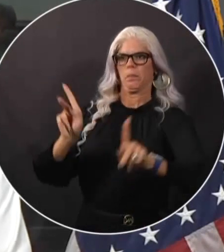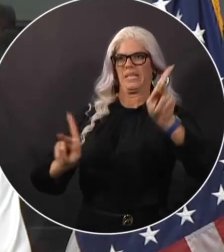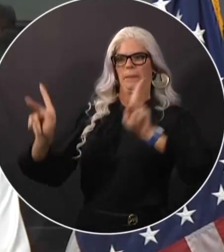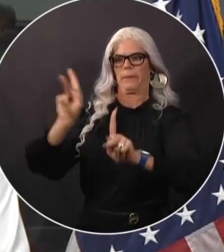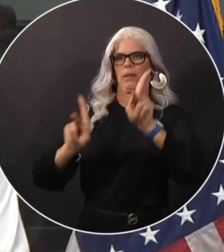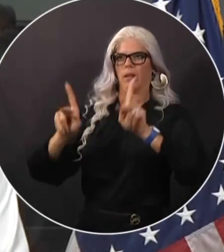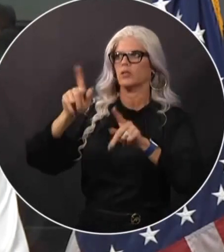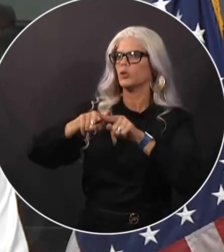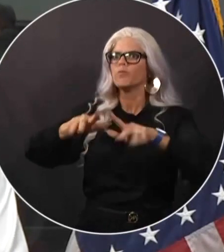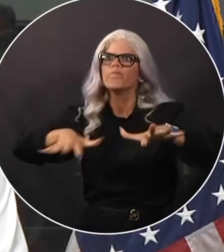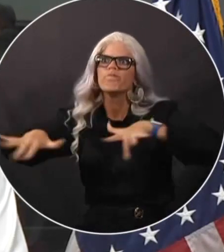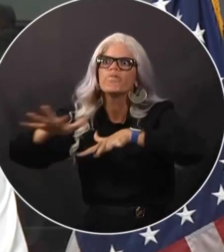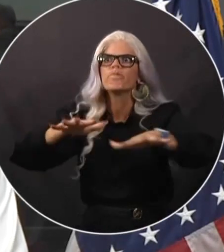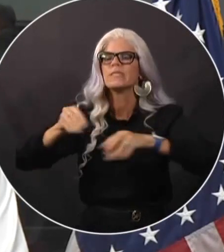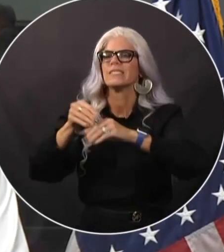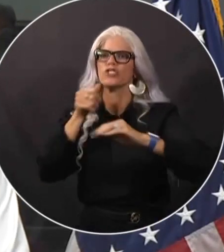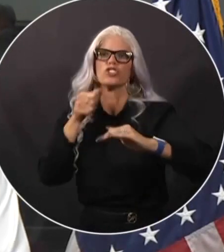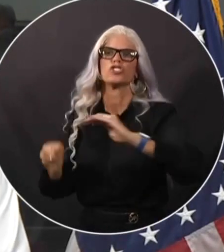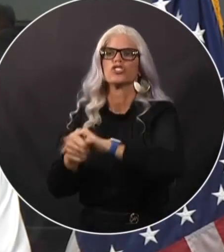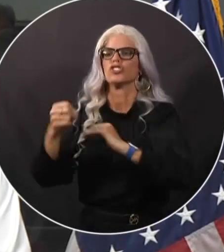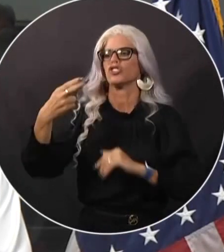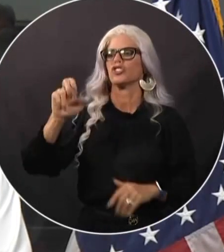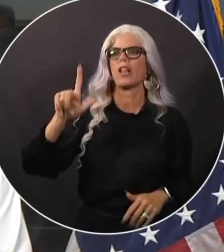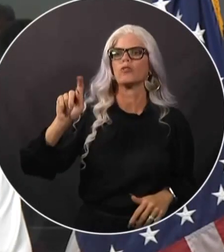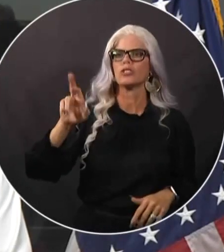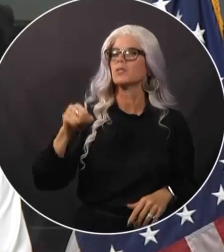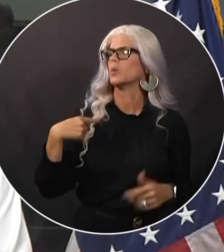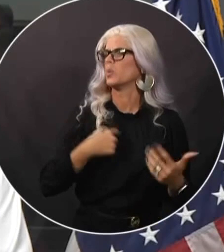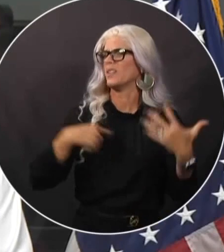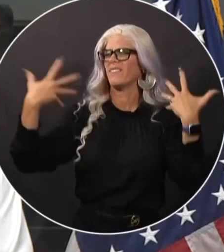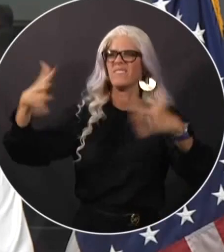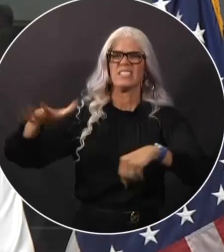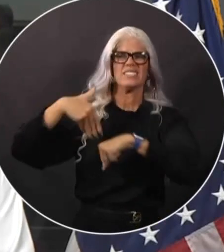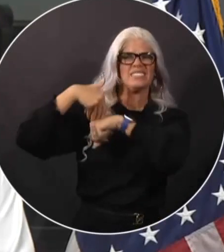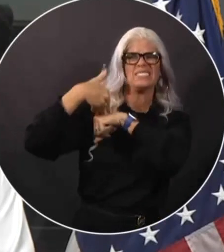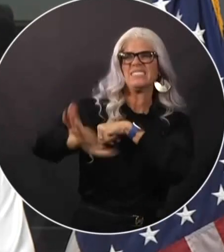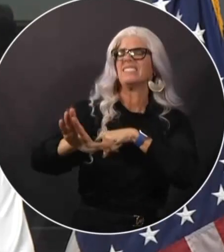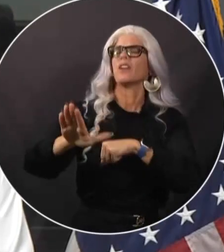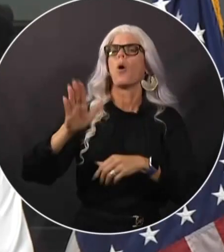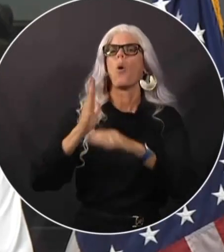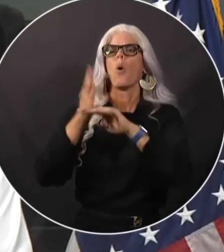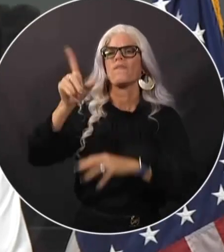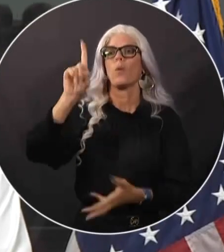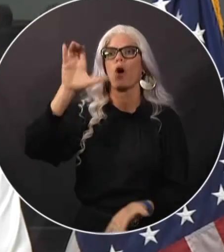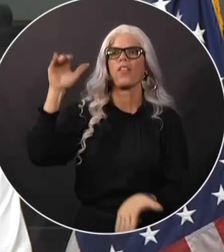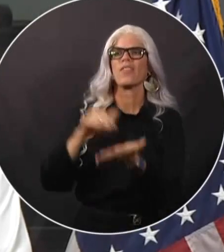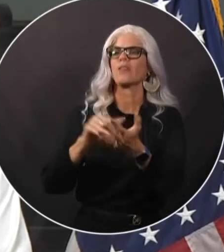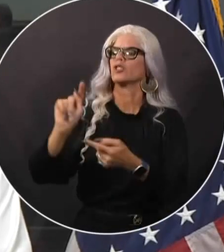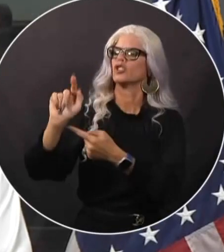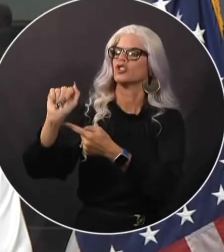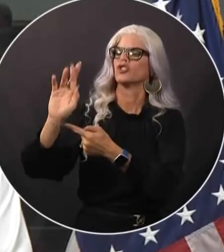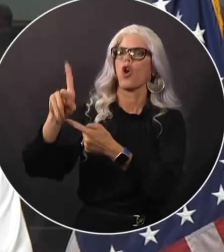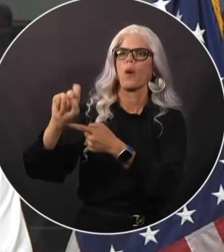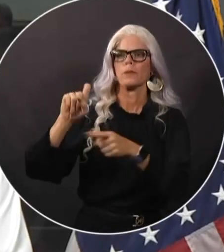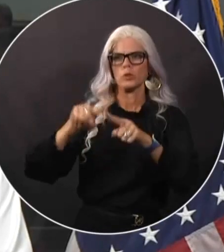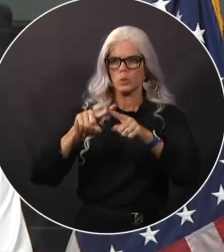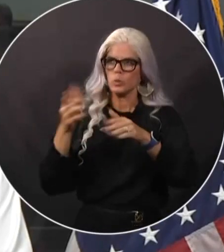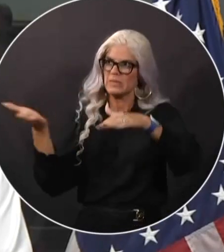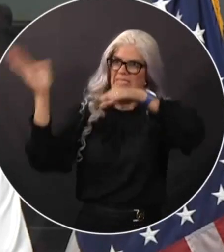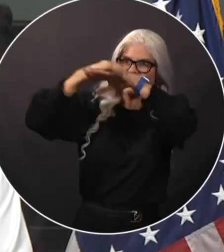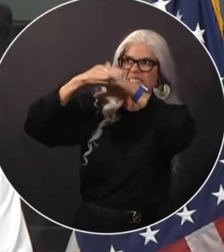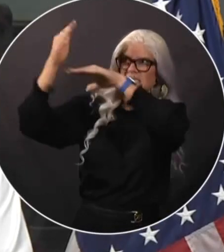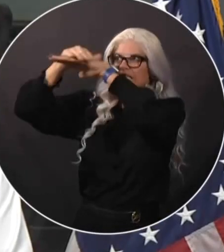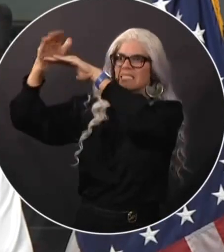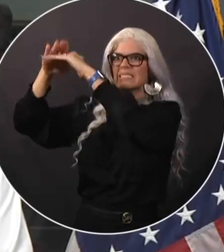deploying over 100,000 tarps to protect homes from storm impacts after the disaster. Five Florida urban search and rescue